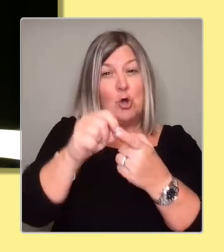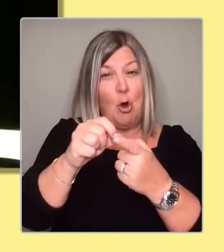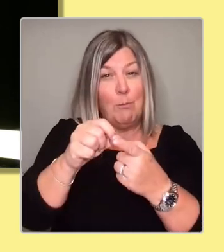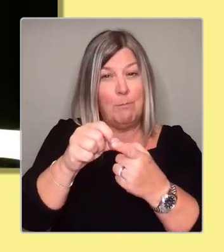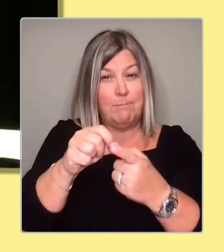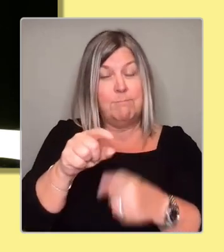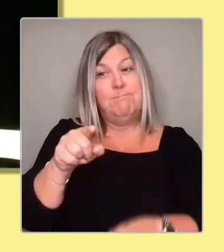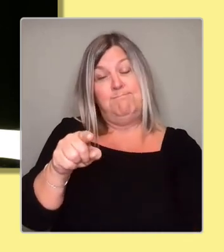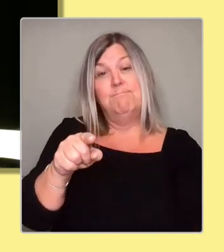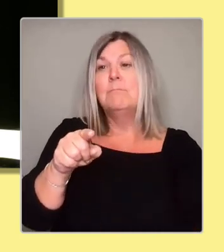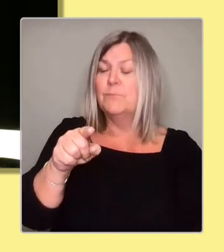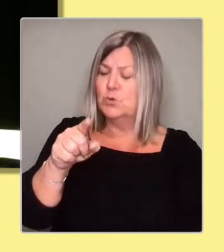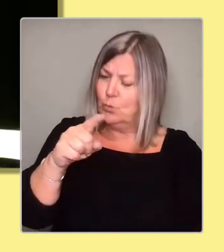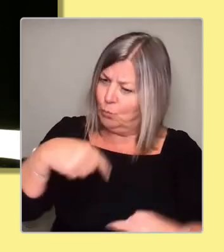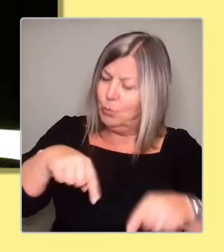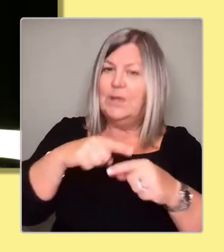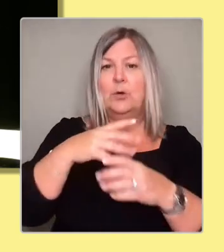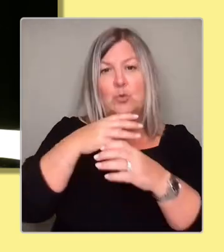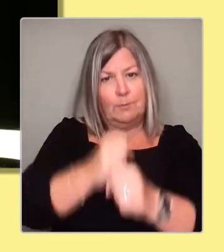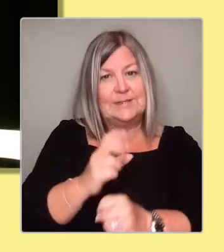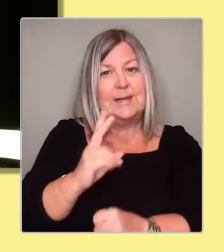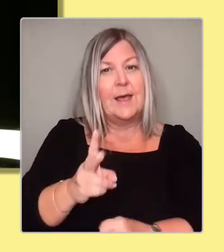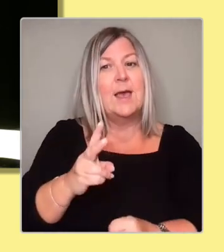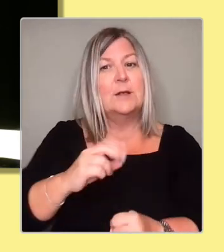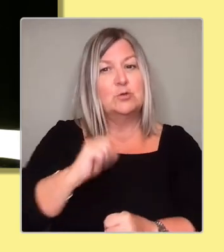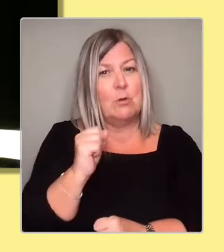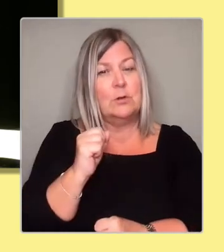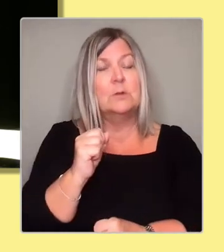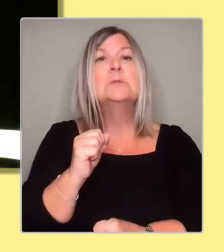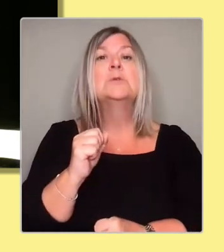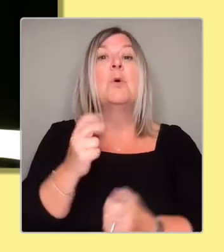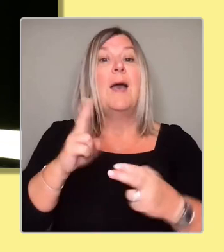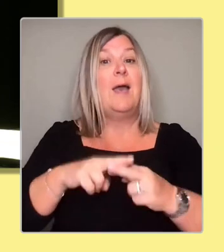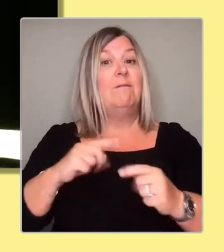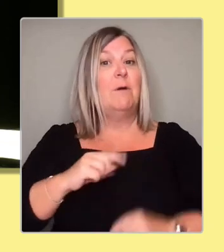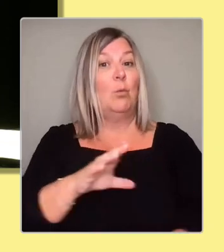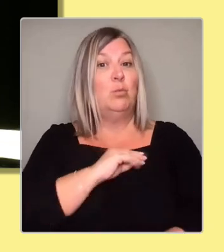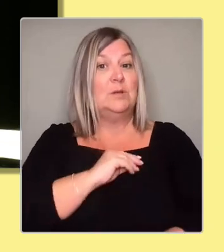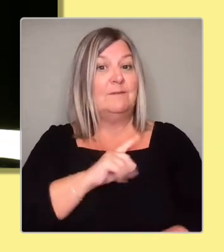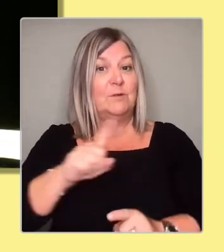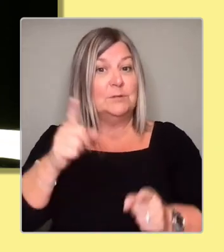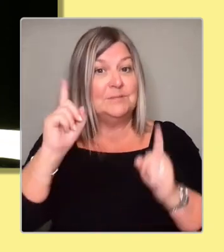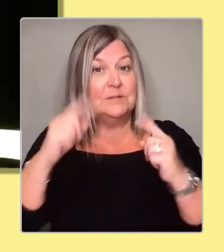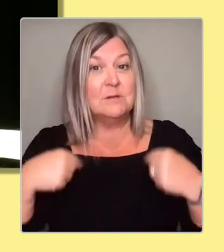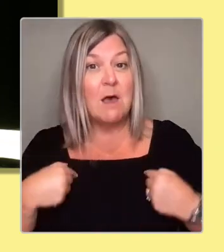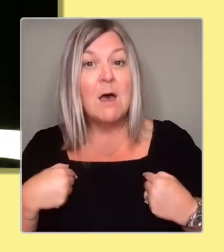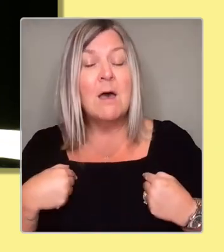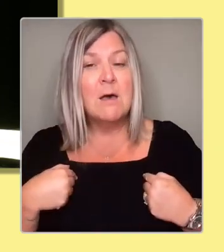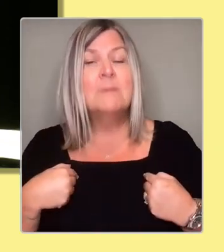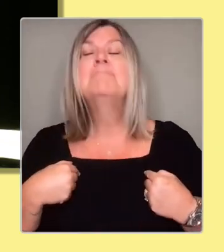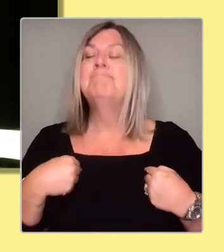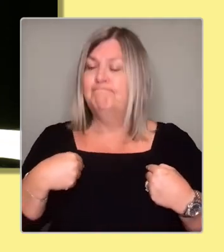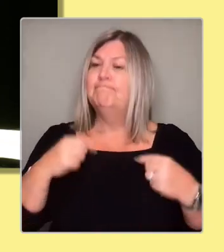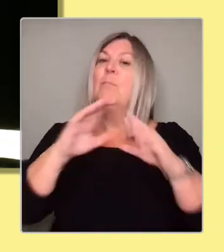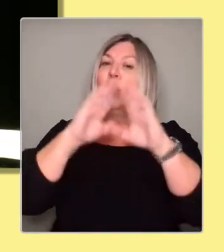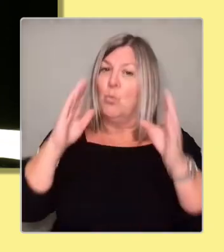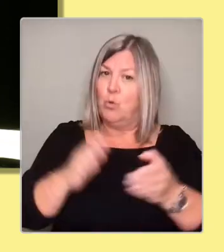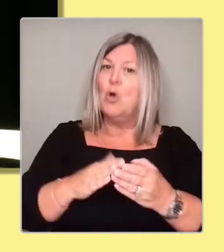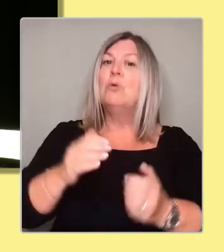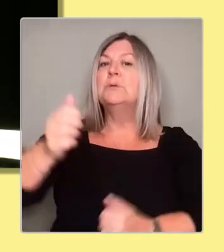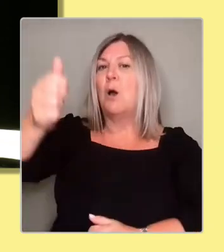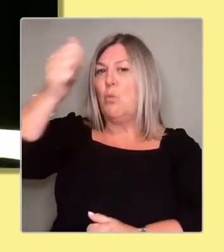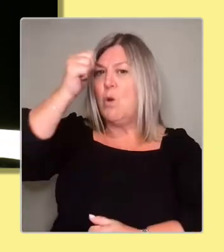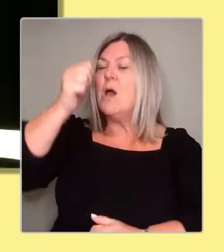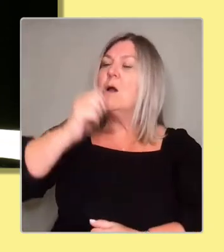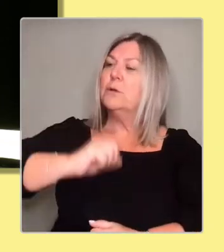I want to make sure if I'm first minister, not just the people of Scotland, the world is left in no doubt that we take our obligation